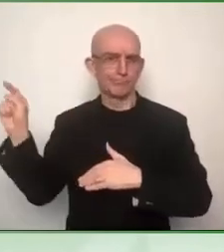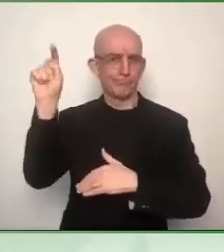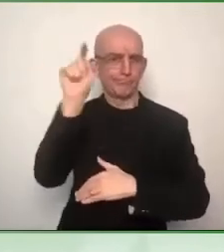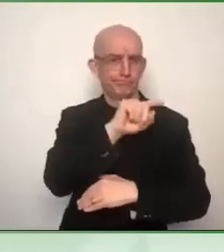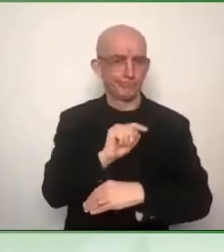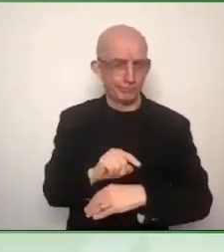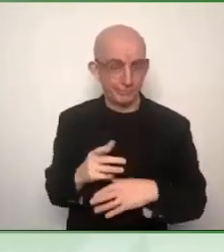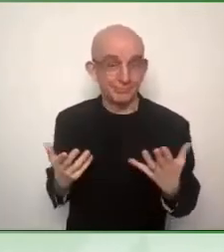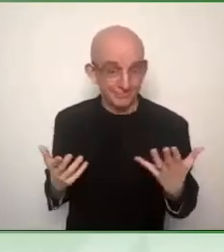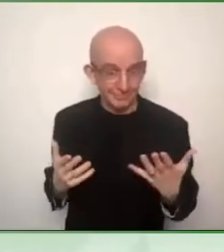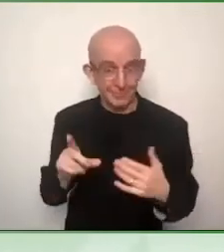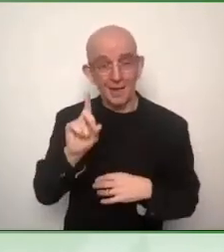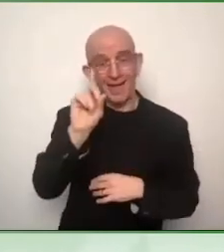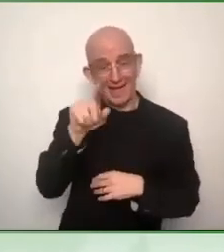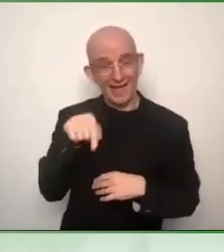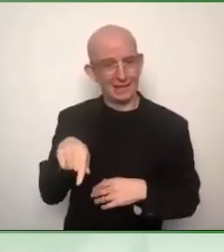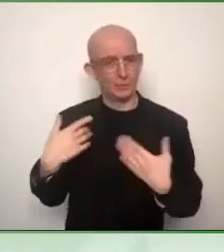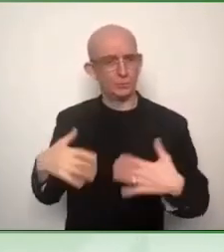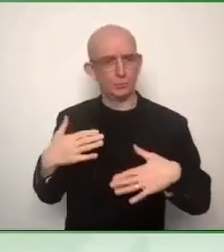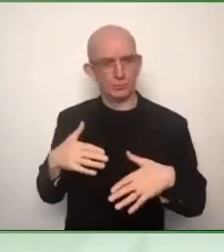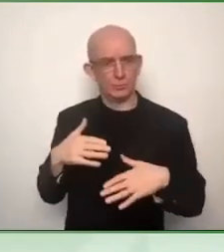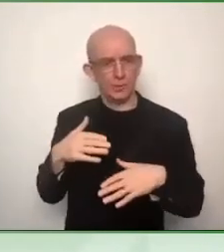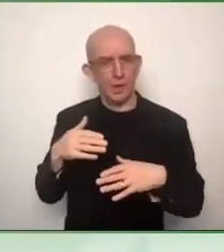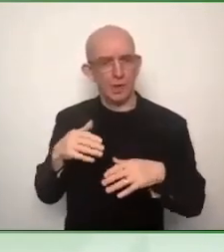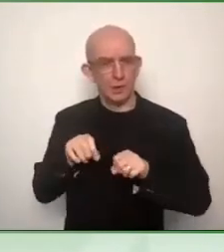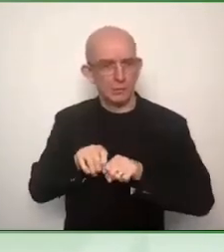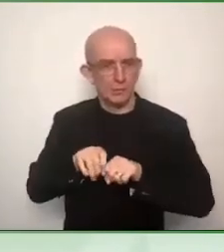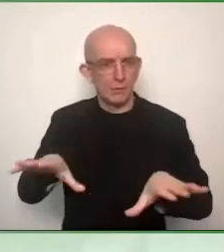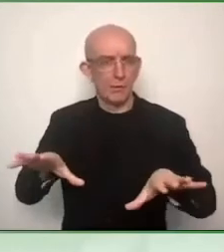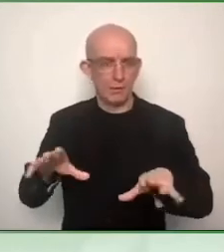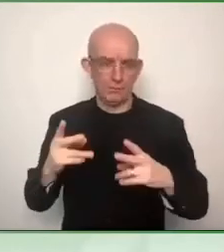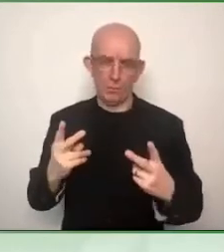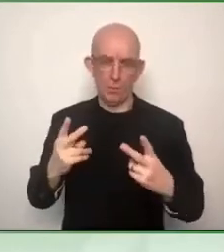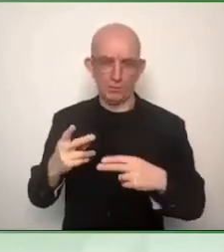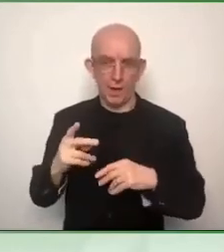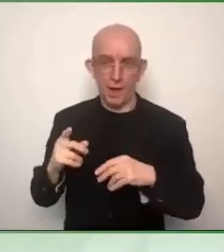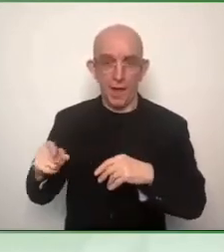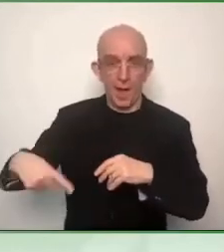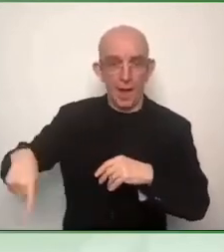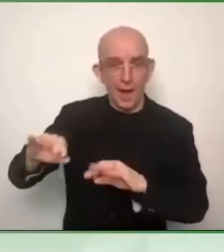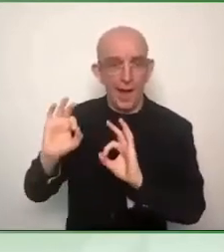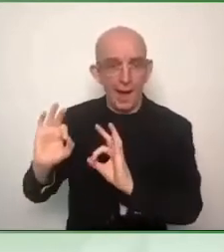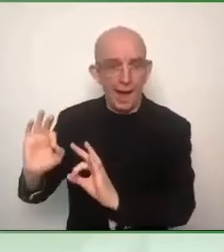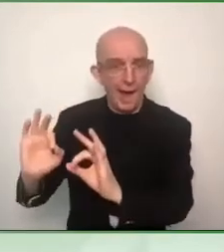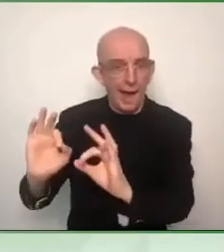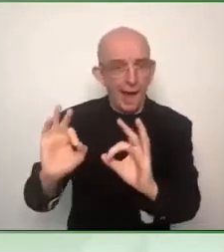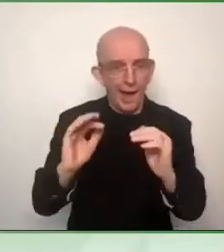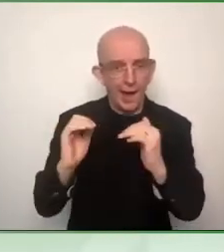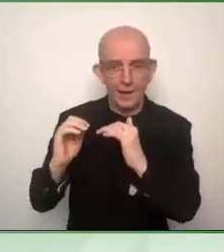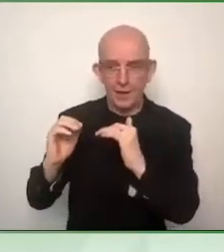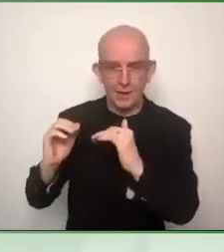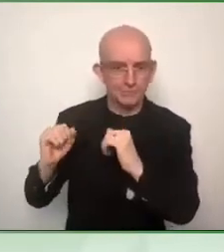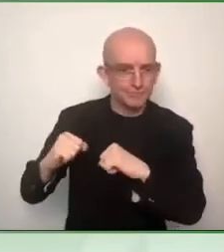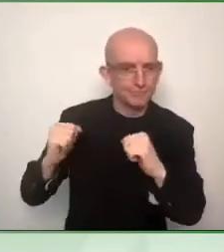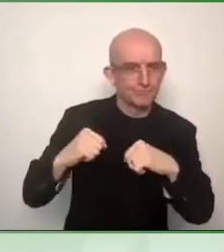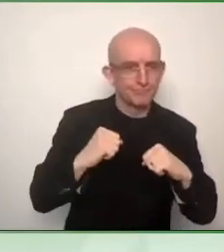us to go country by country. And I think one of the things that the Web Accessibility Directive and